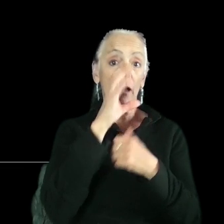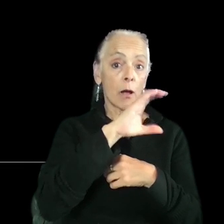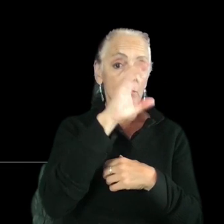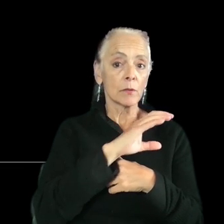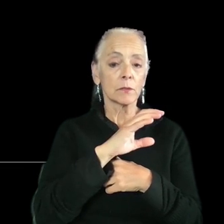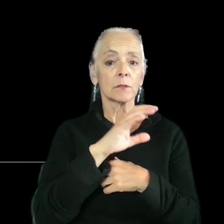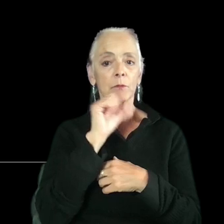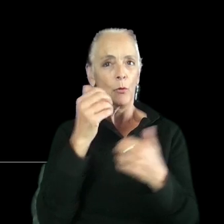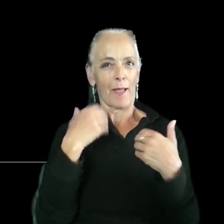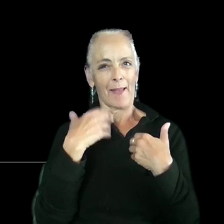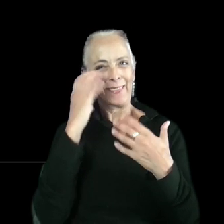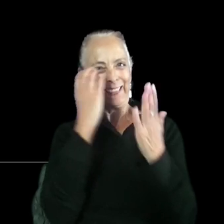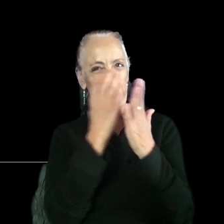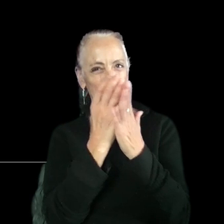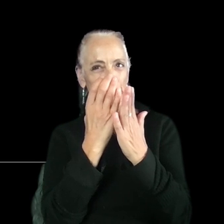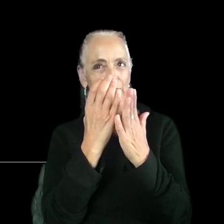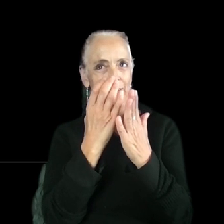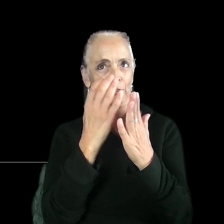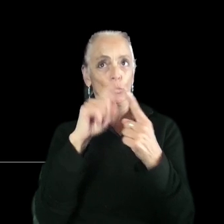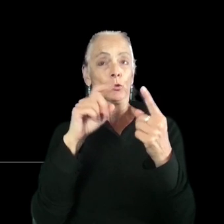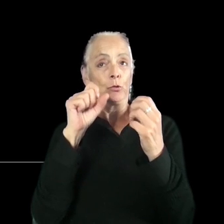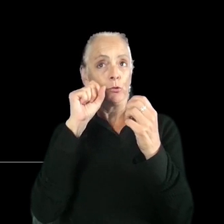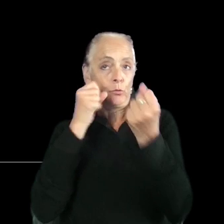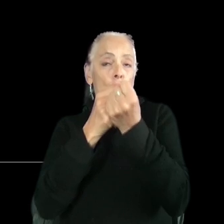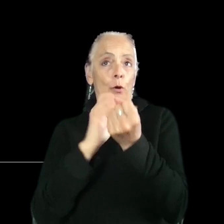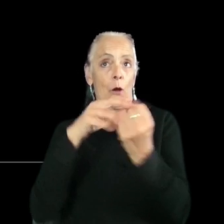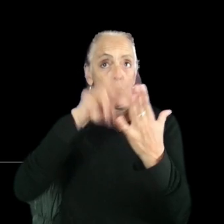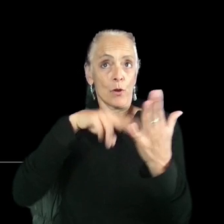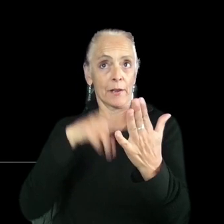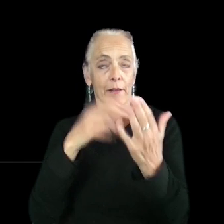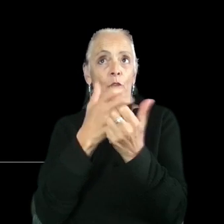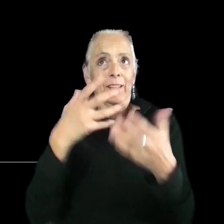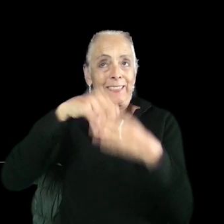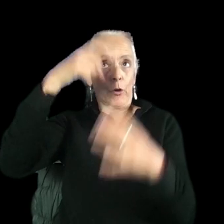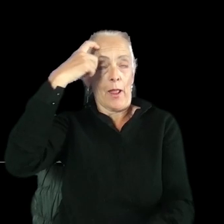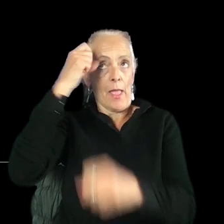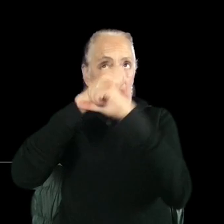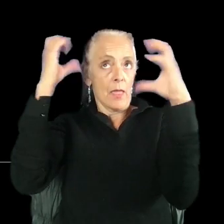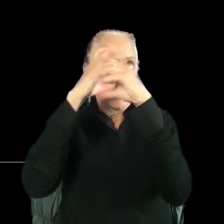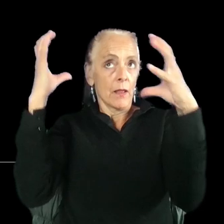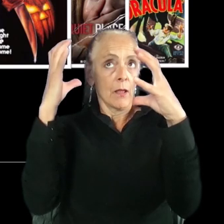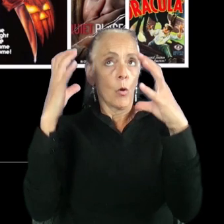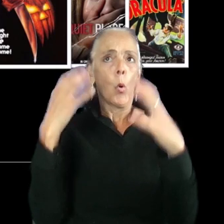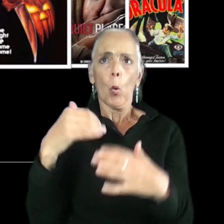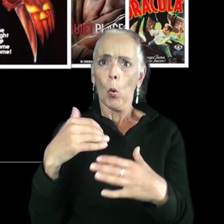don't have imagery to support what we're reading. So everything happens in our heads. And that can be very terrifying.